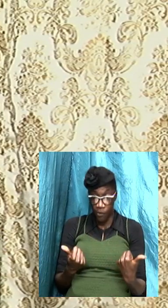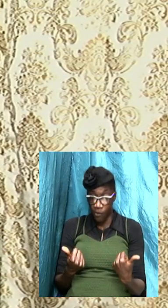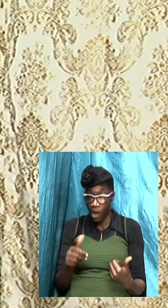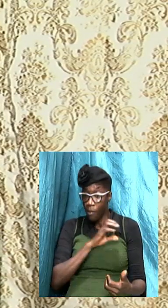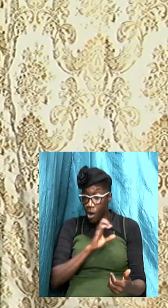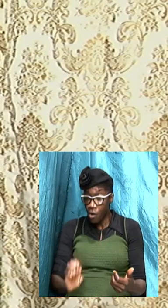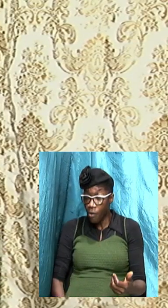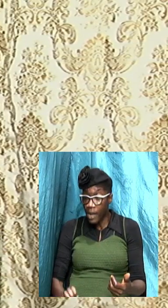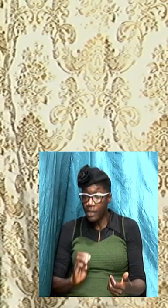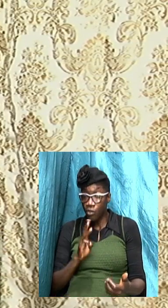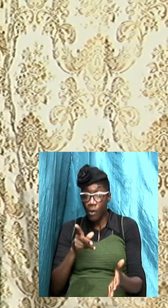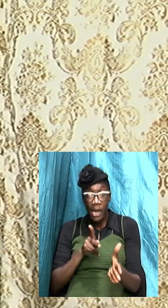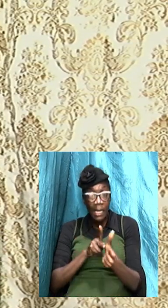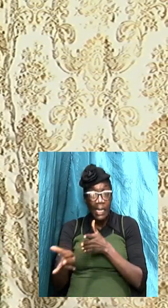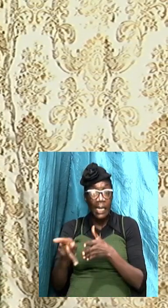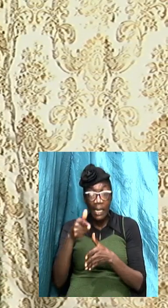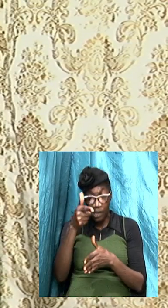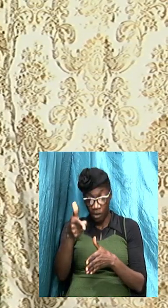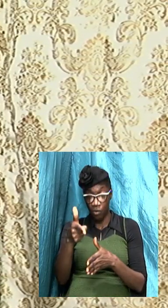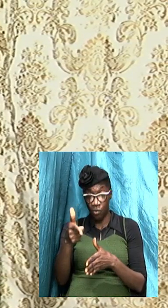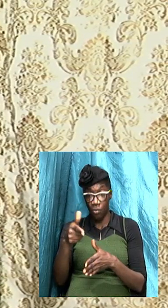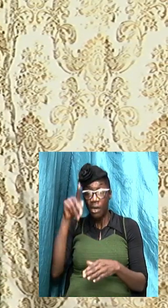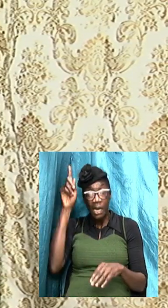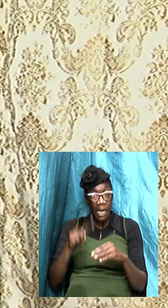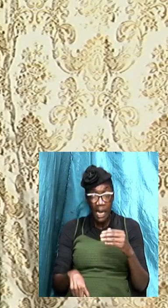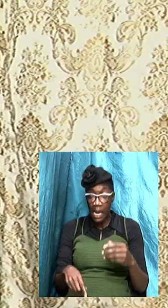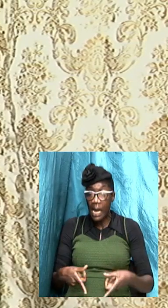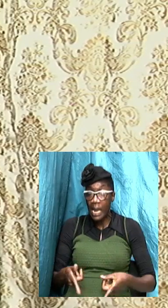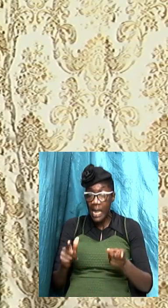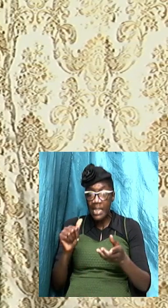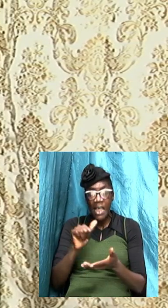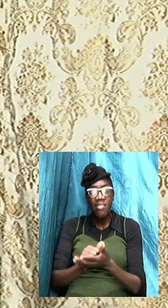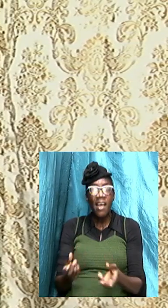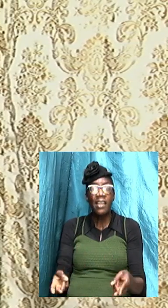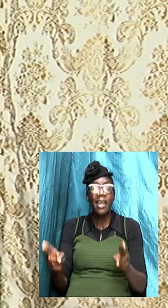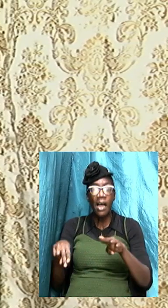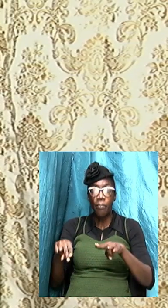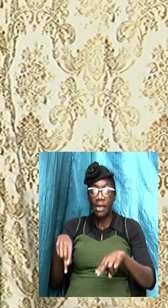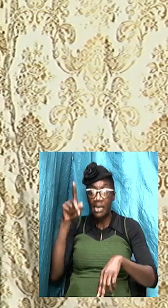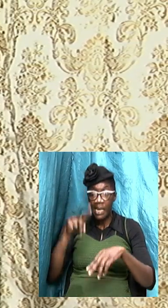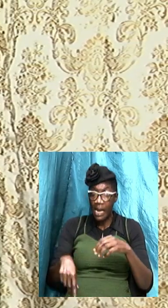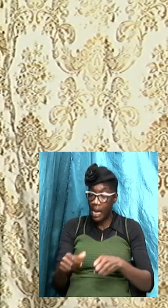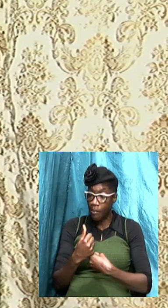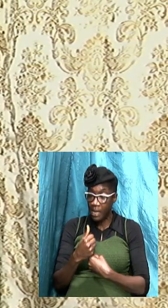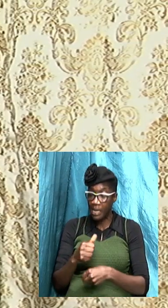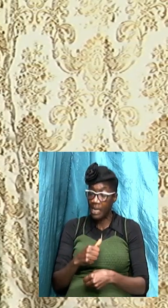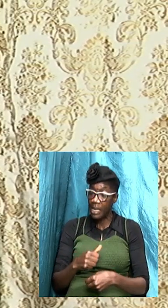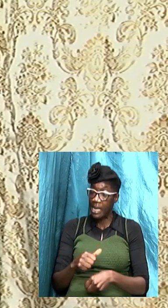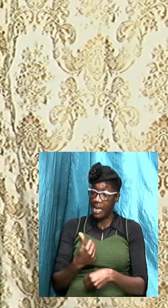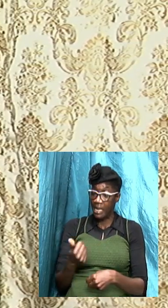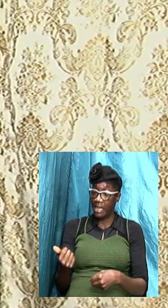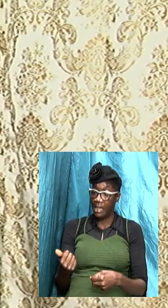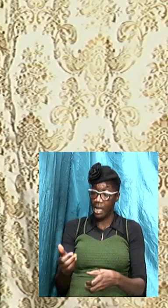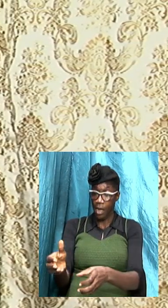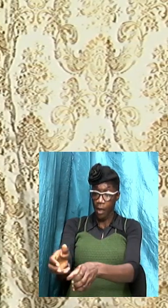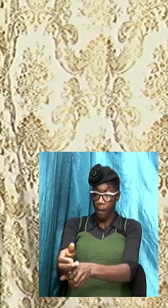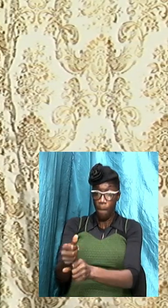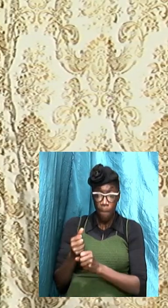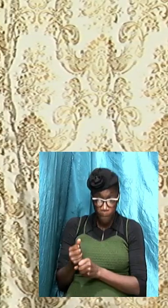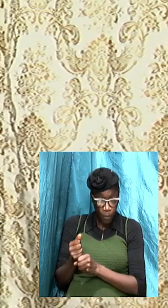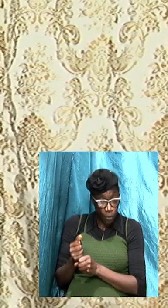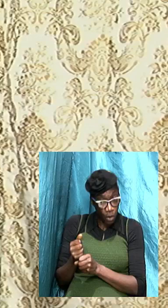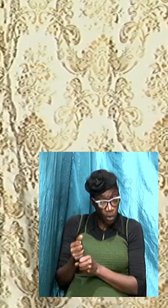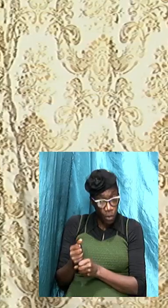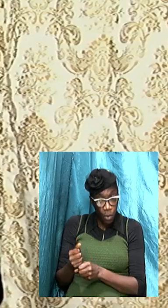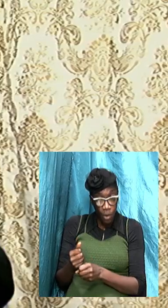spiritually kill us and we can't afford in this time to have anything at all draw us away from Christ I want you